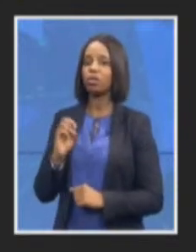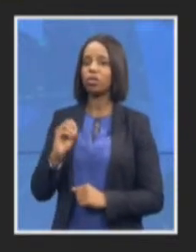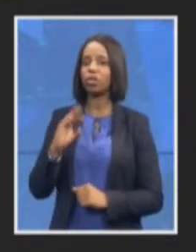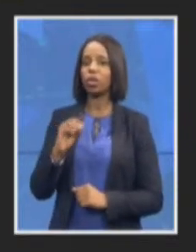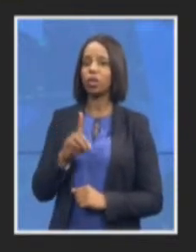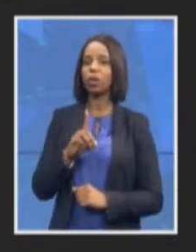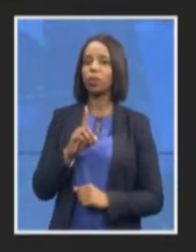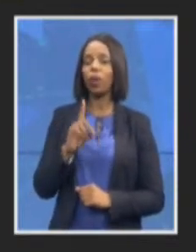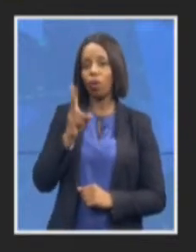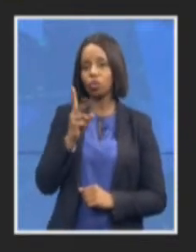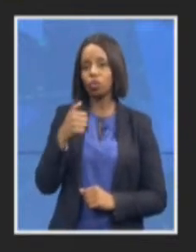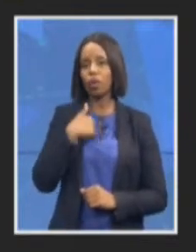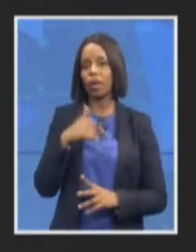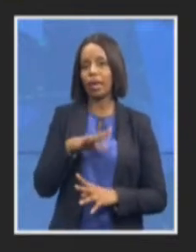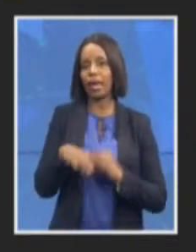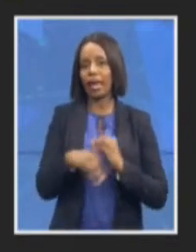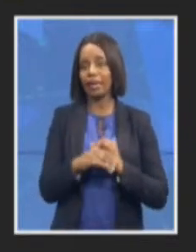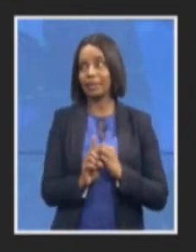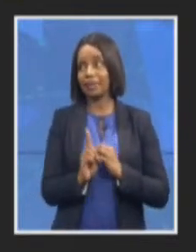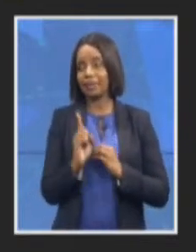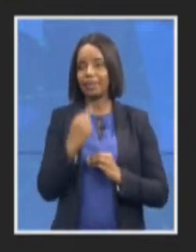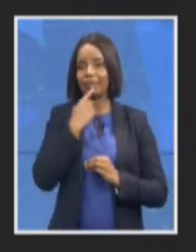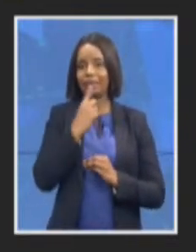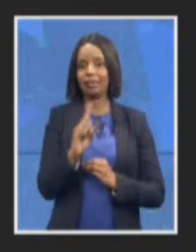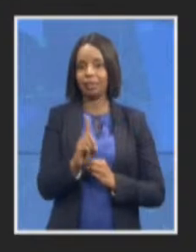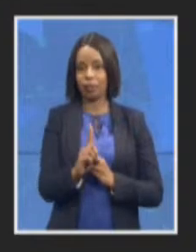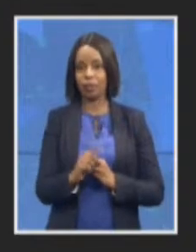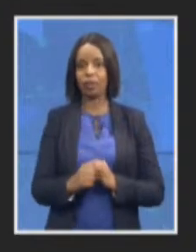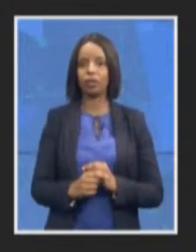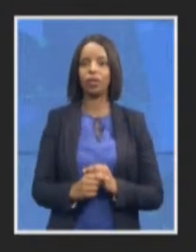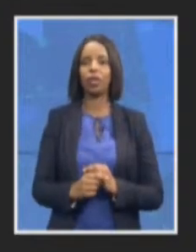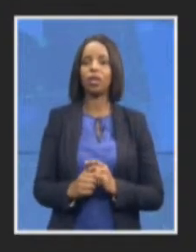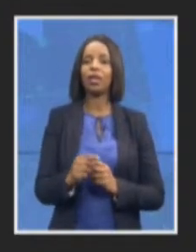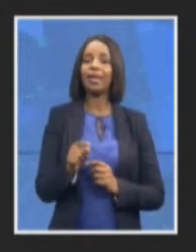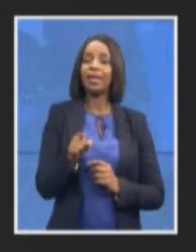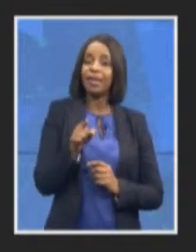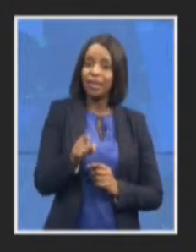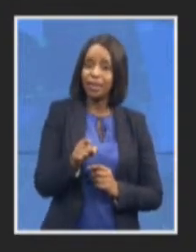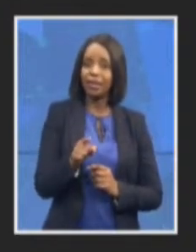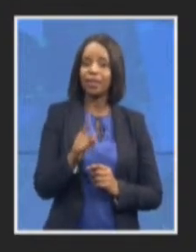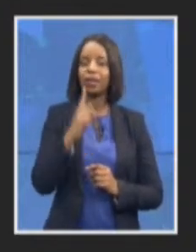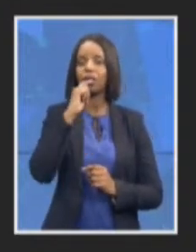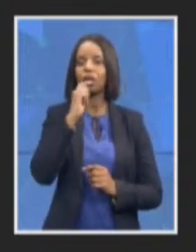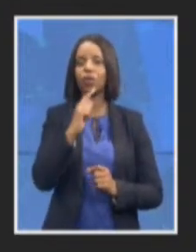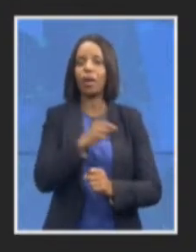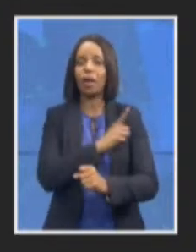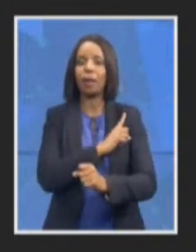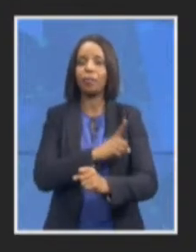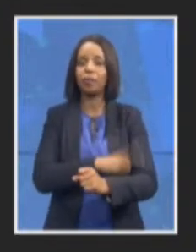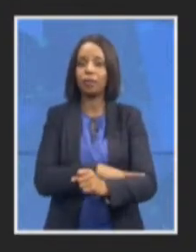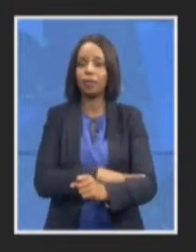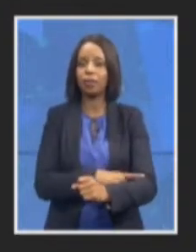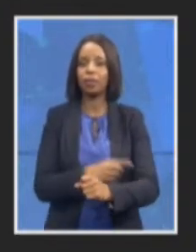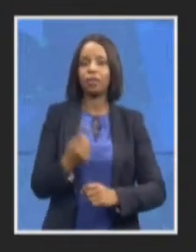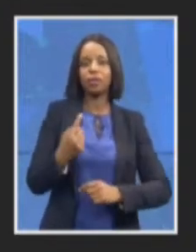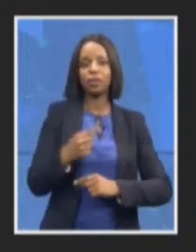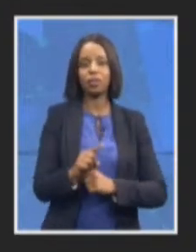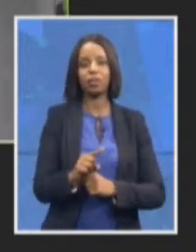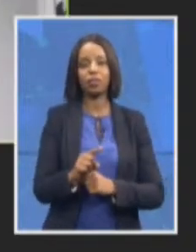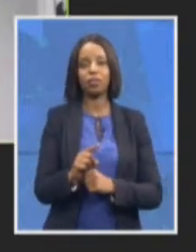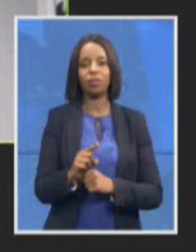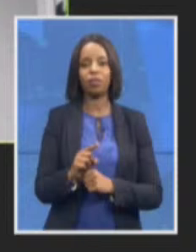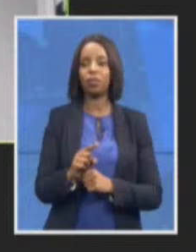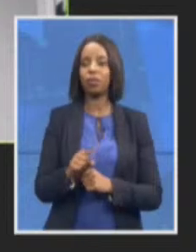you know it is the capacitation of the asset forfeiture unit is a huge priority for the organization as well